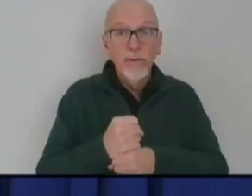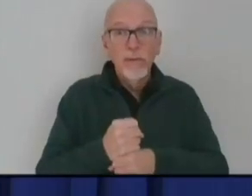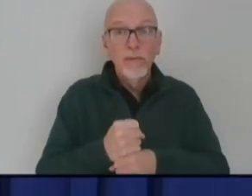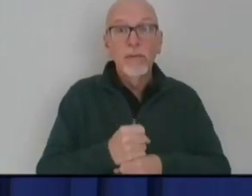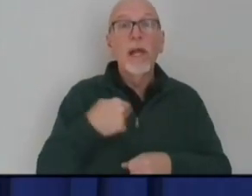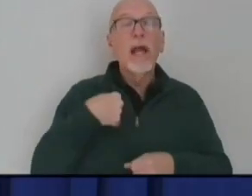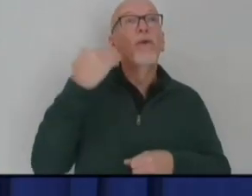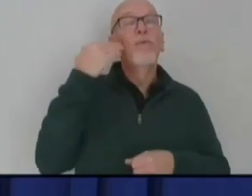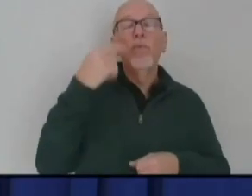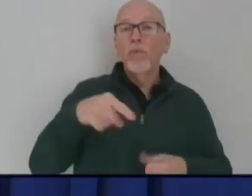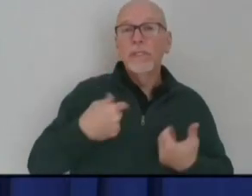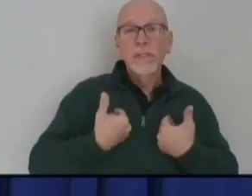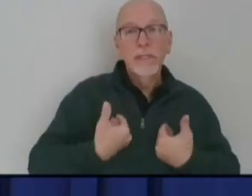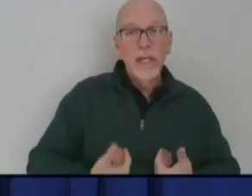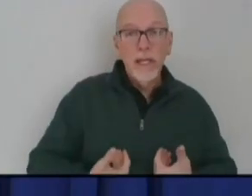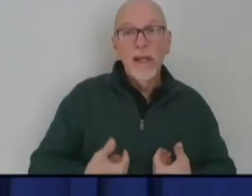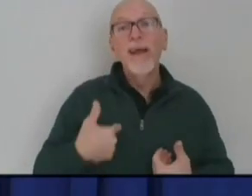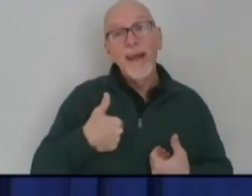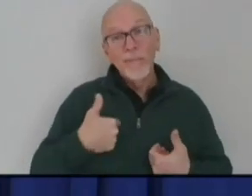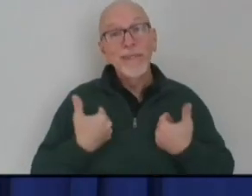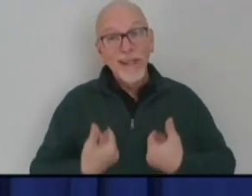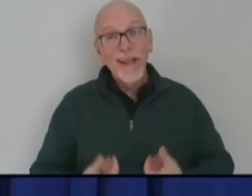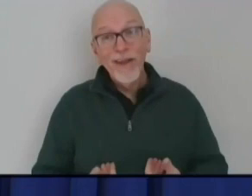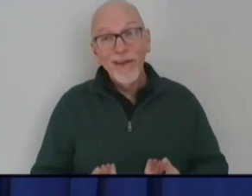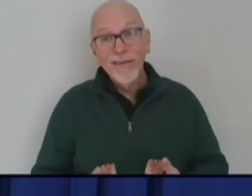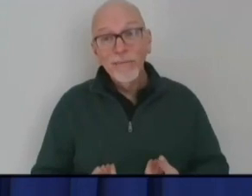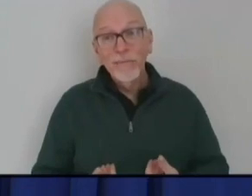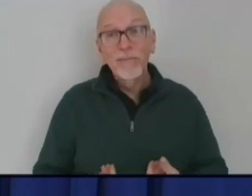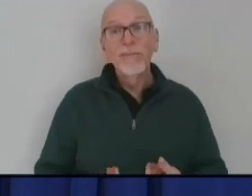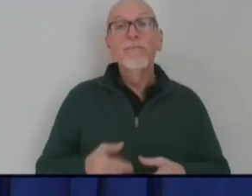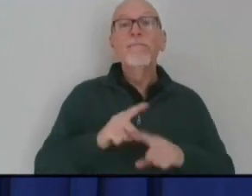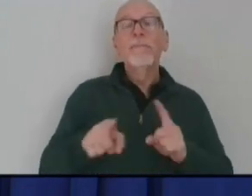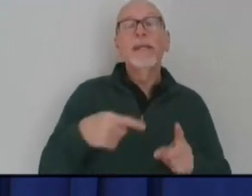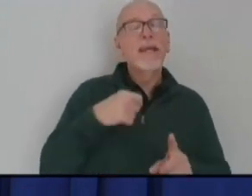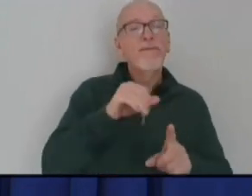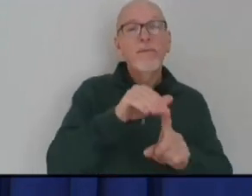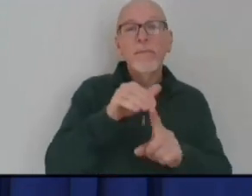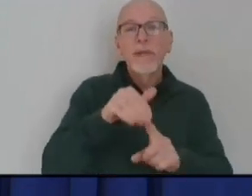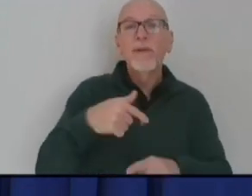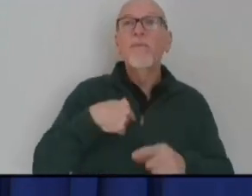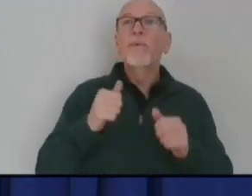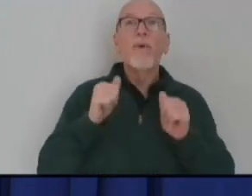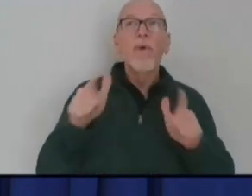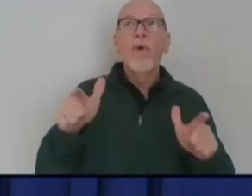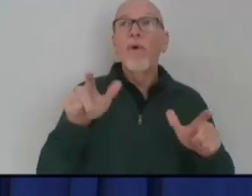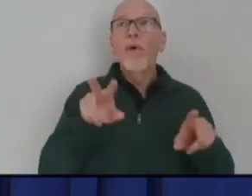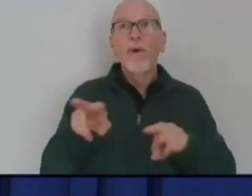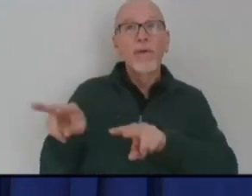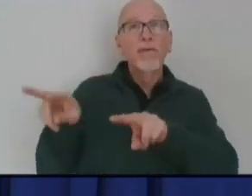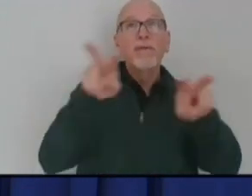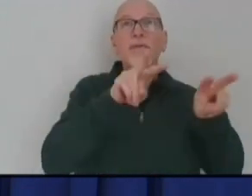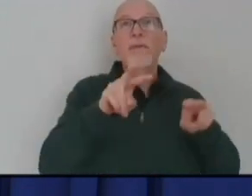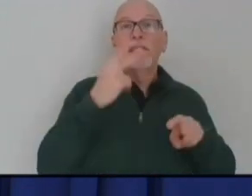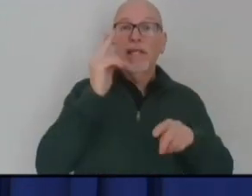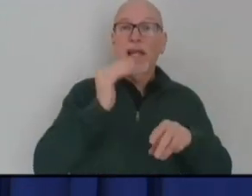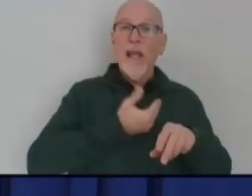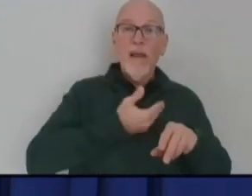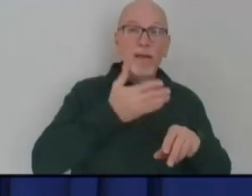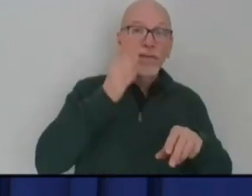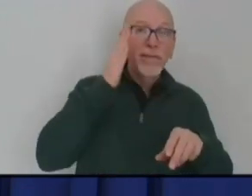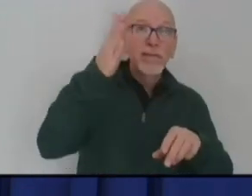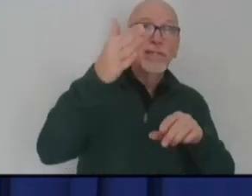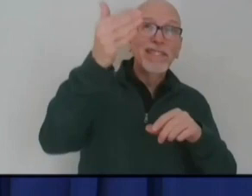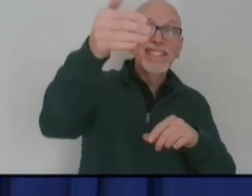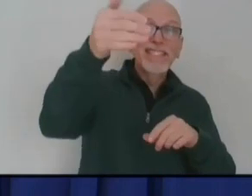tired. I'm tired. But I want to remind you that we are all looking across the water and seeing our destination on the other